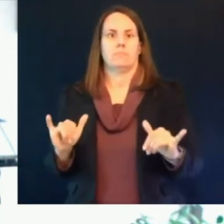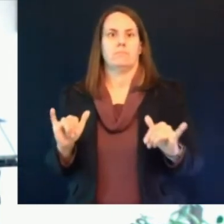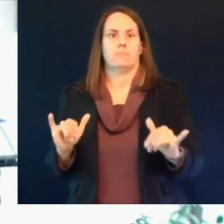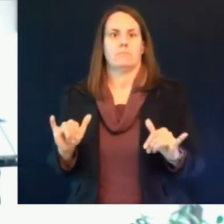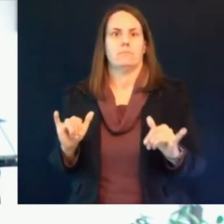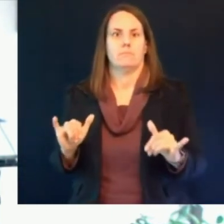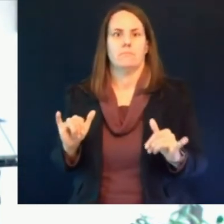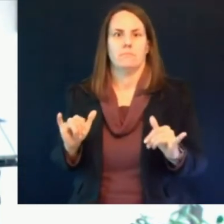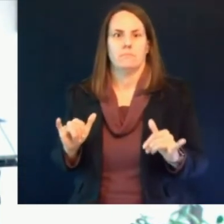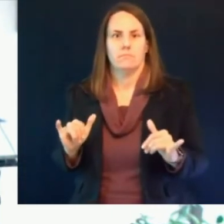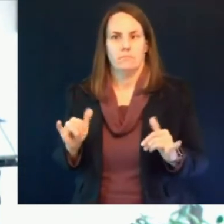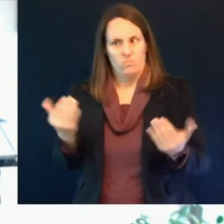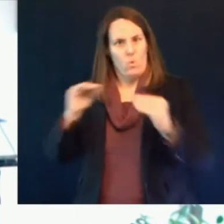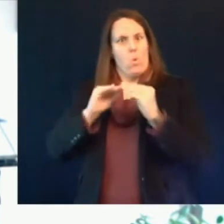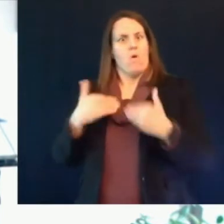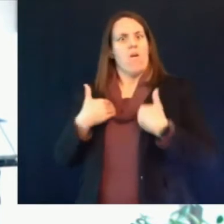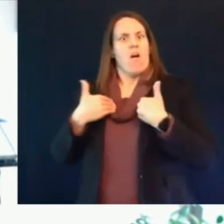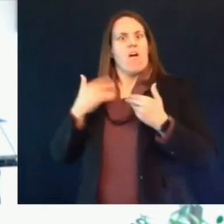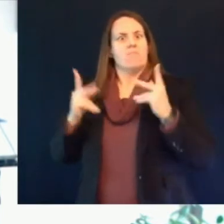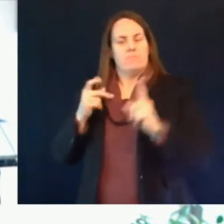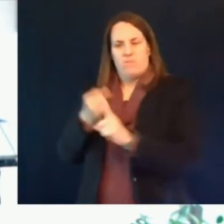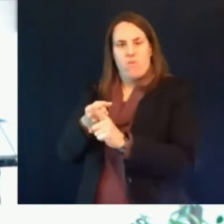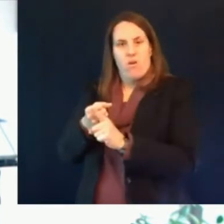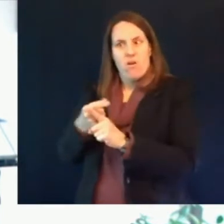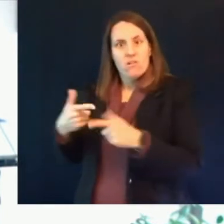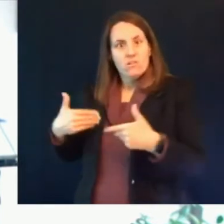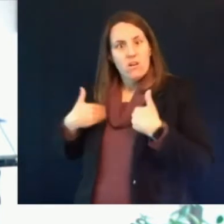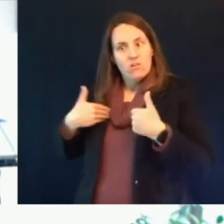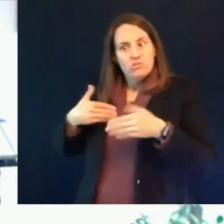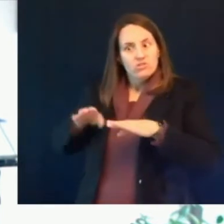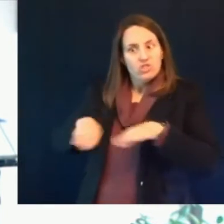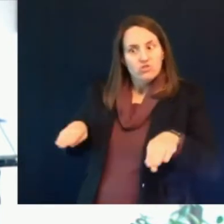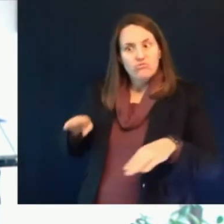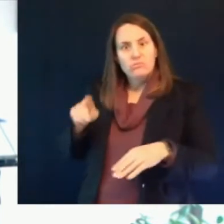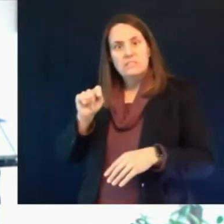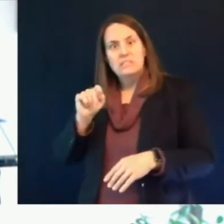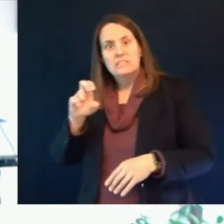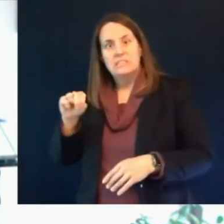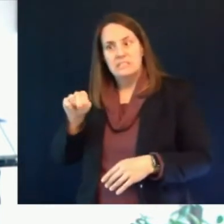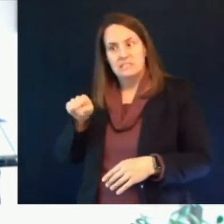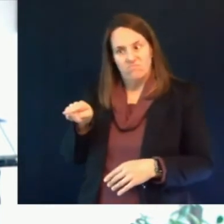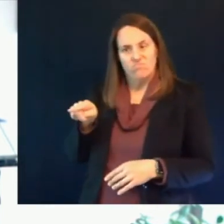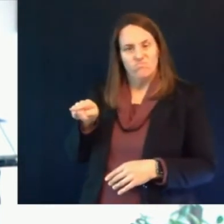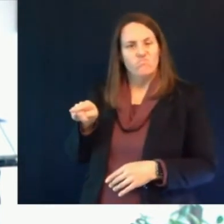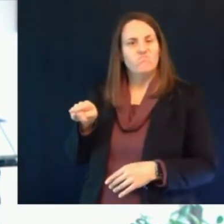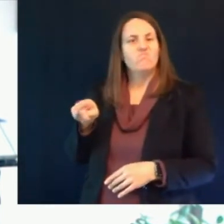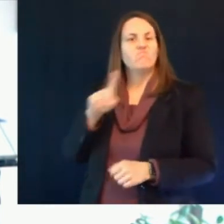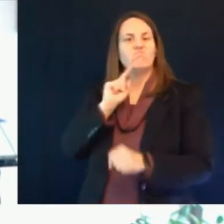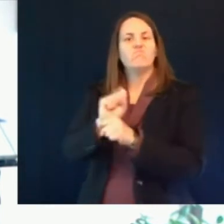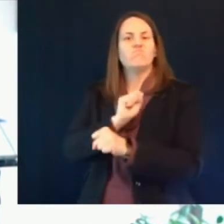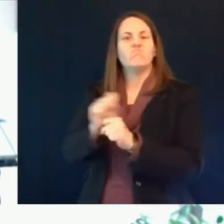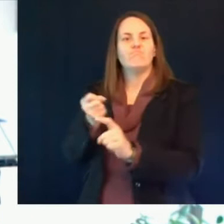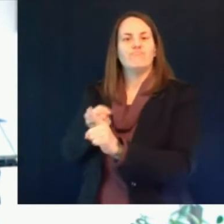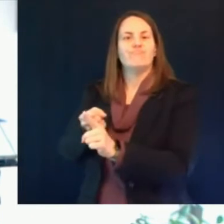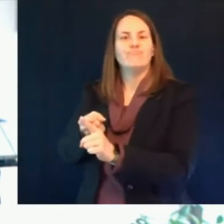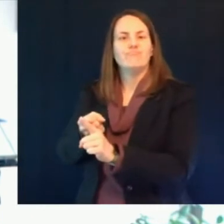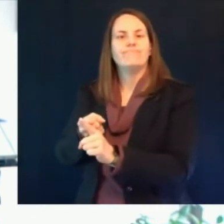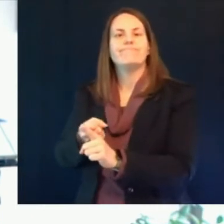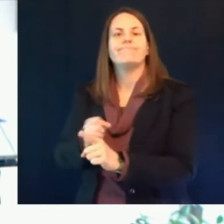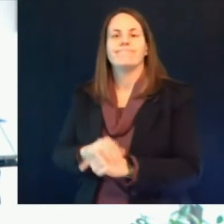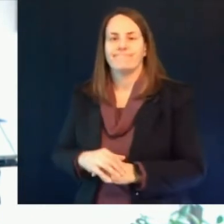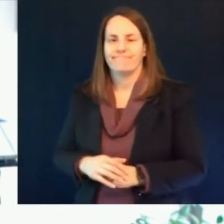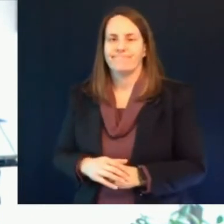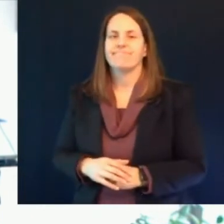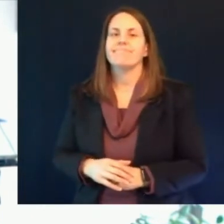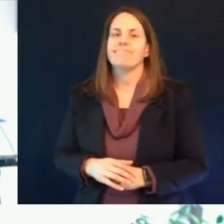adolescents as a proportion of all cases and we do think that the more contagious variants are playing an important role now why did i